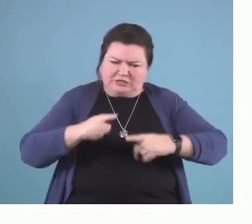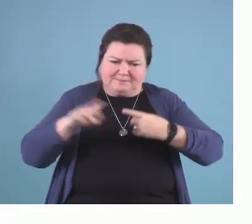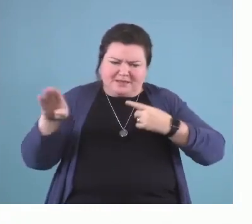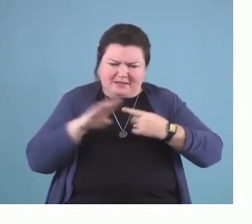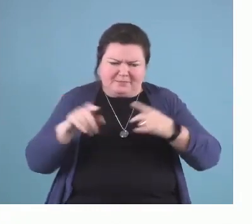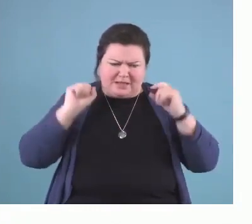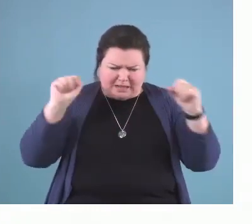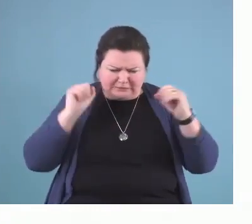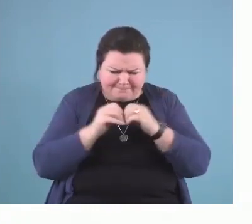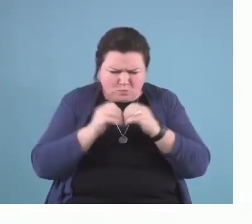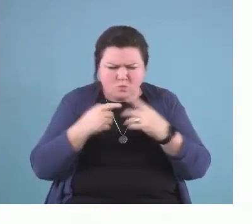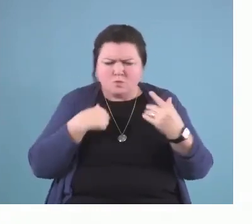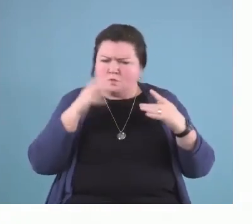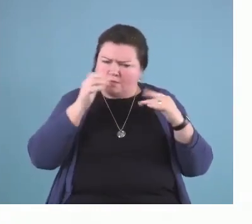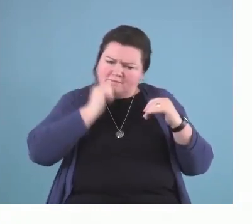exercise every day.